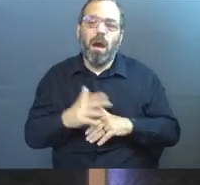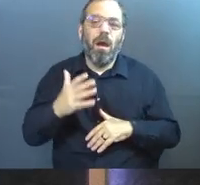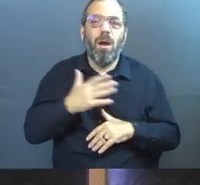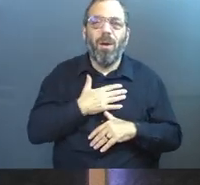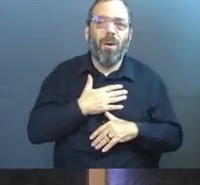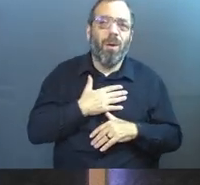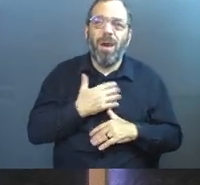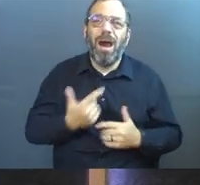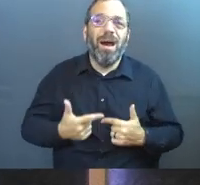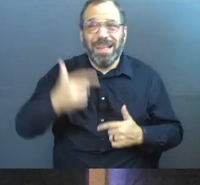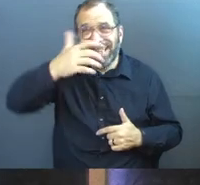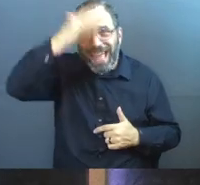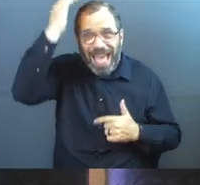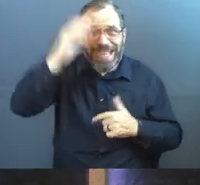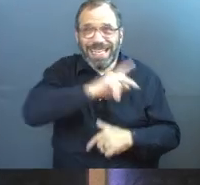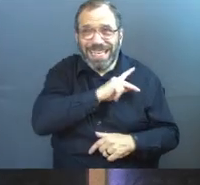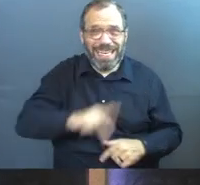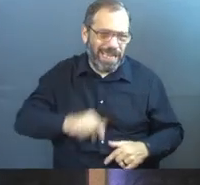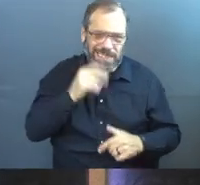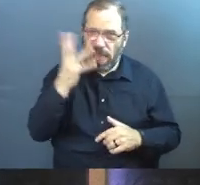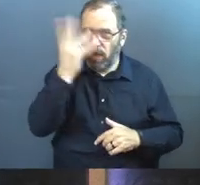beautiful circle of life. No, it's not.